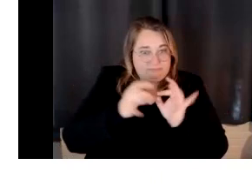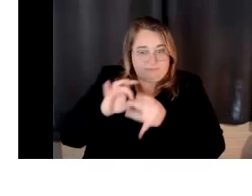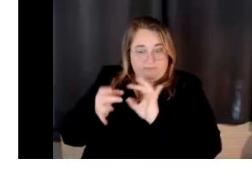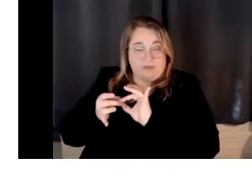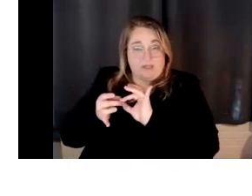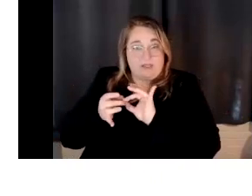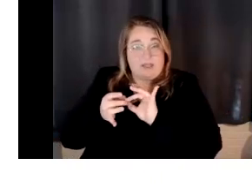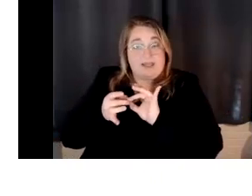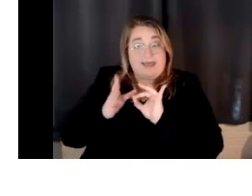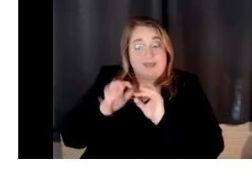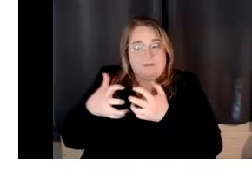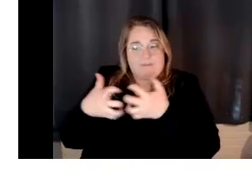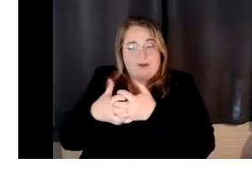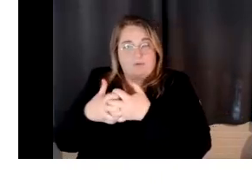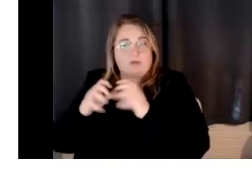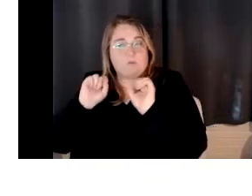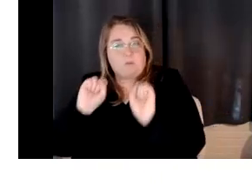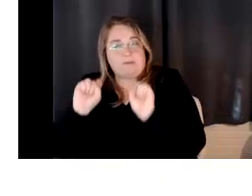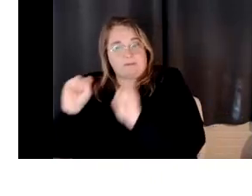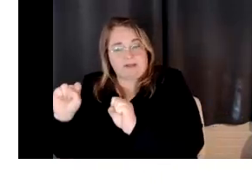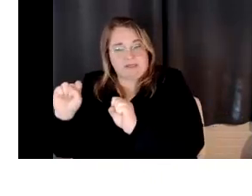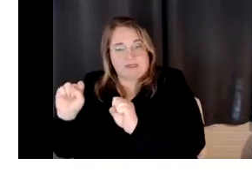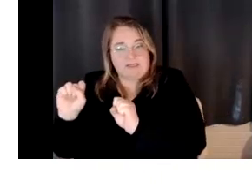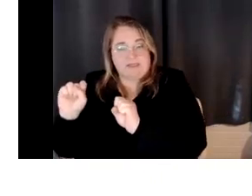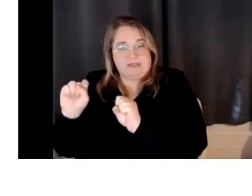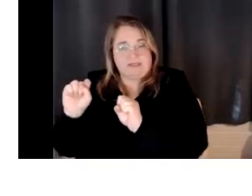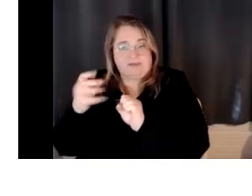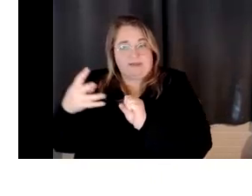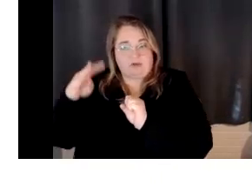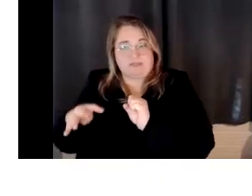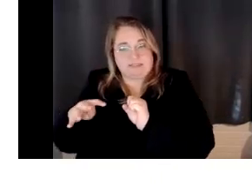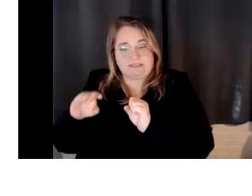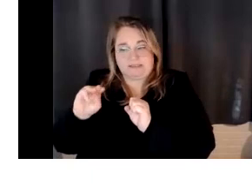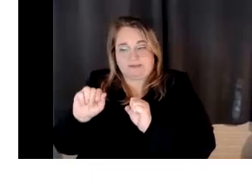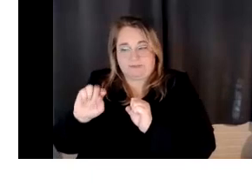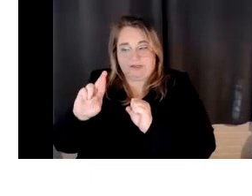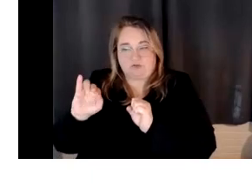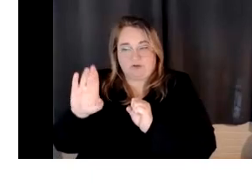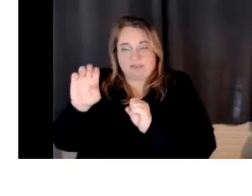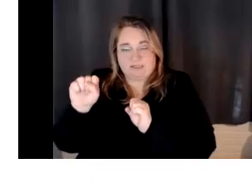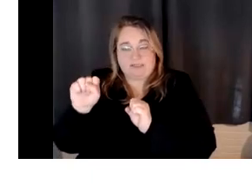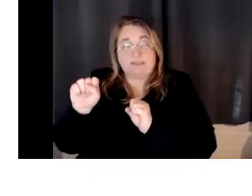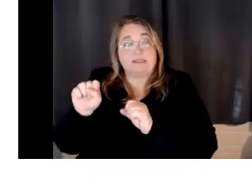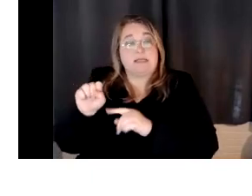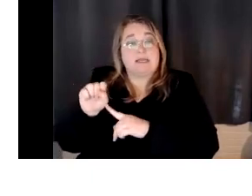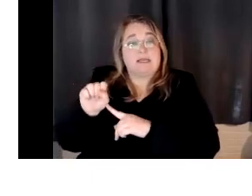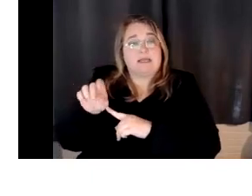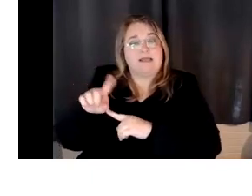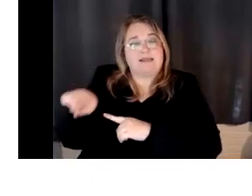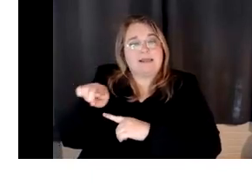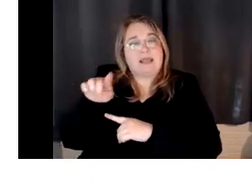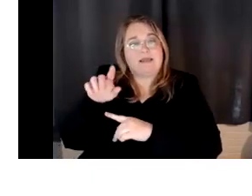matrices and the probability, probability matrices generate another word.